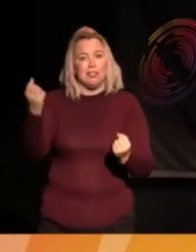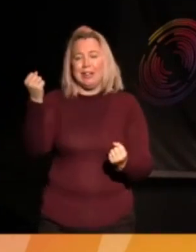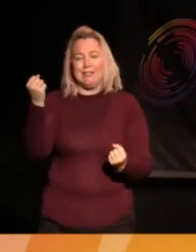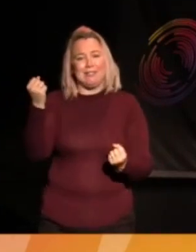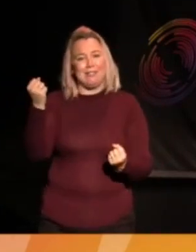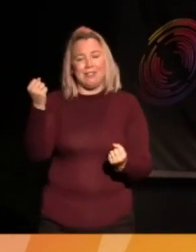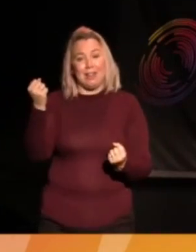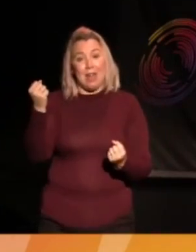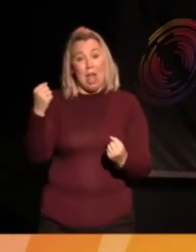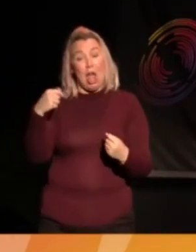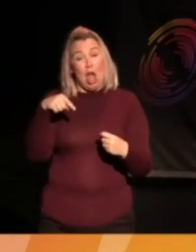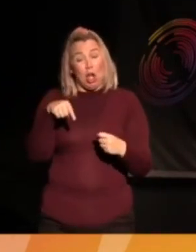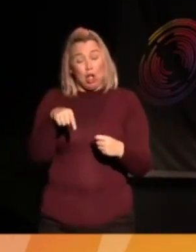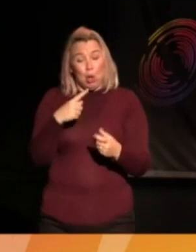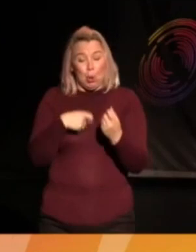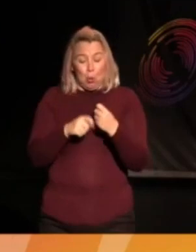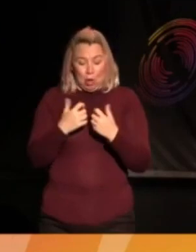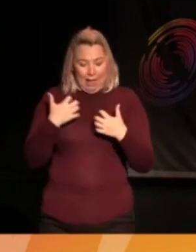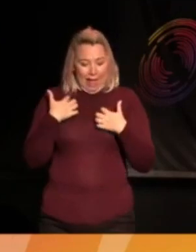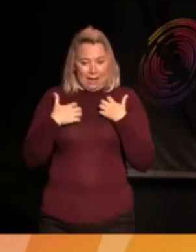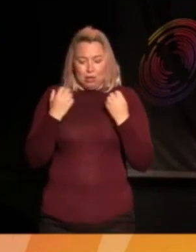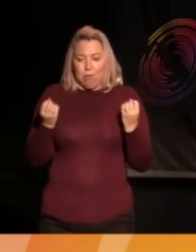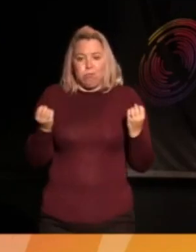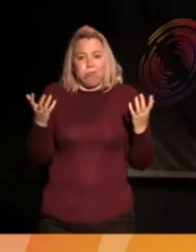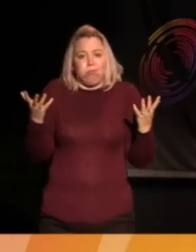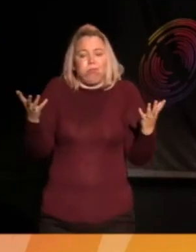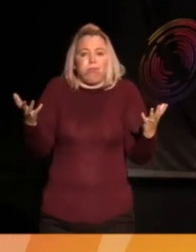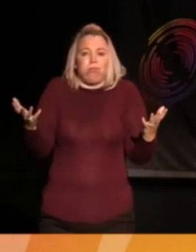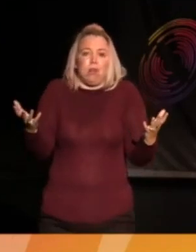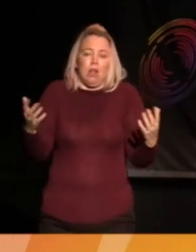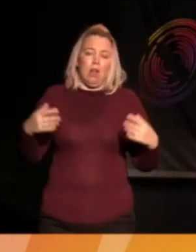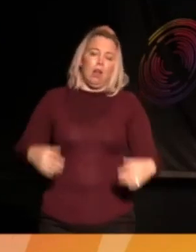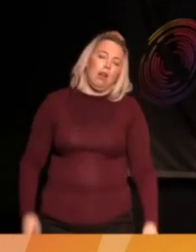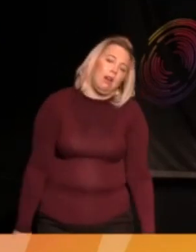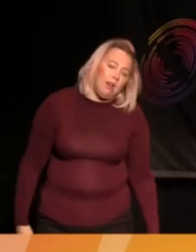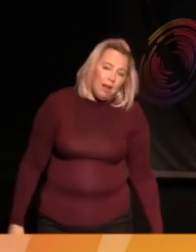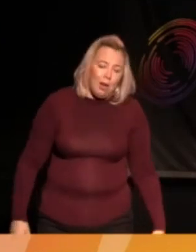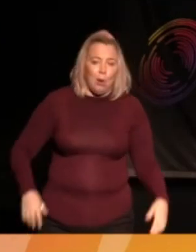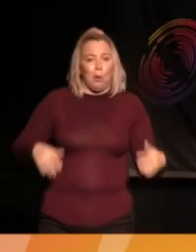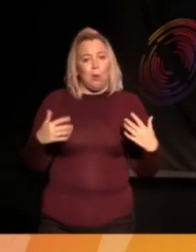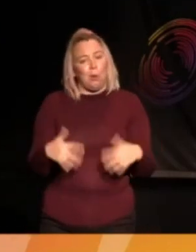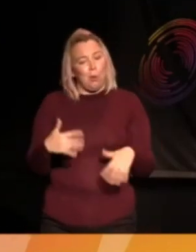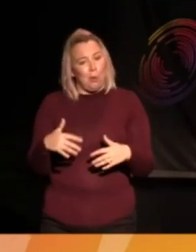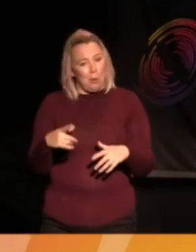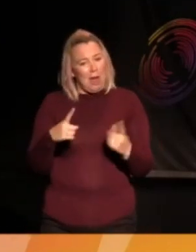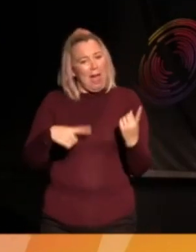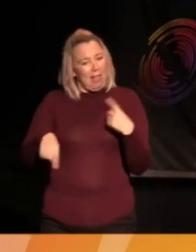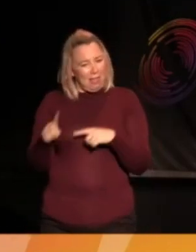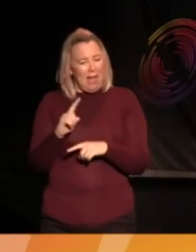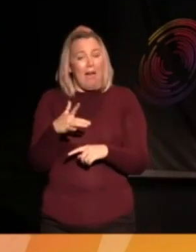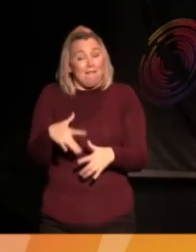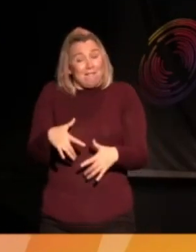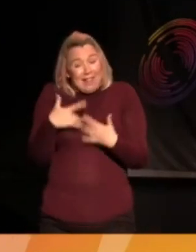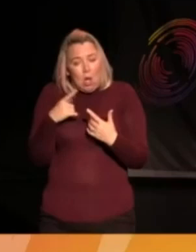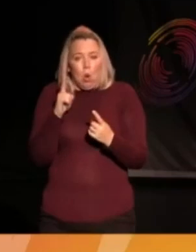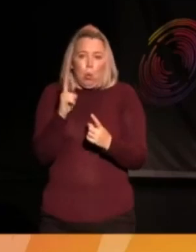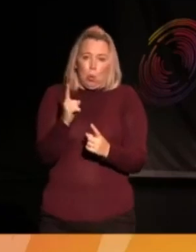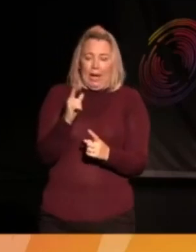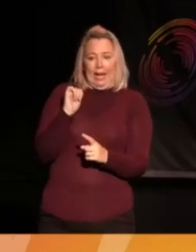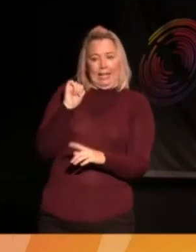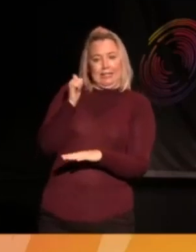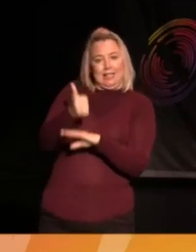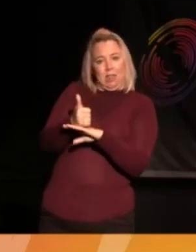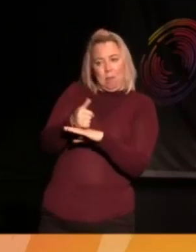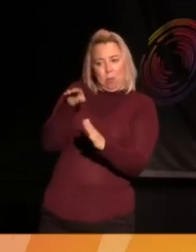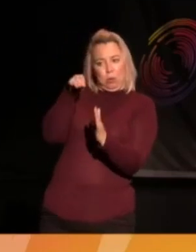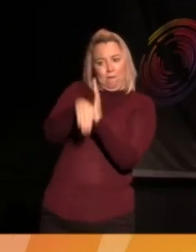the amount of energy that you would release in a different way, I just think would be, you know, I think we set people up to fail and we set them up